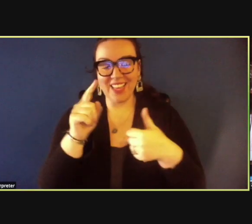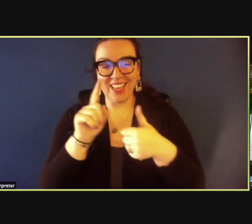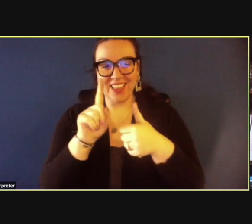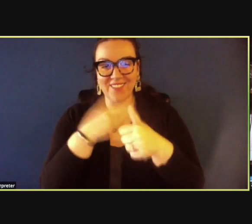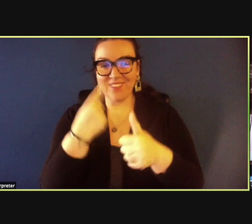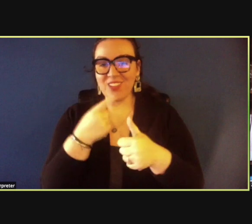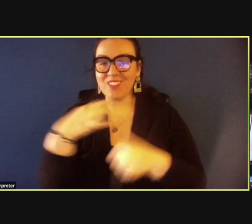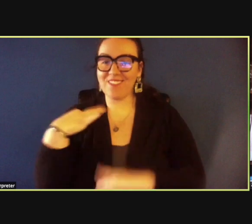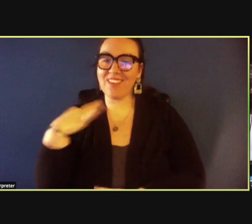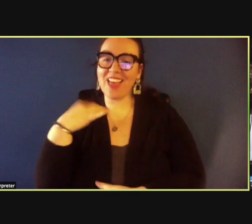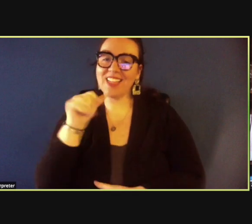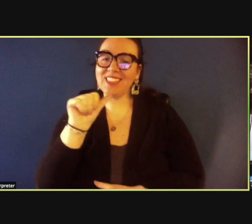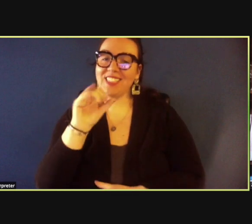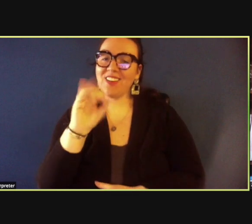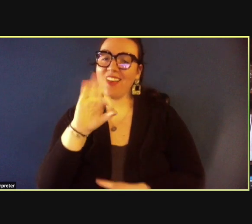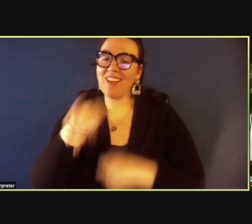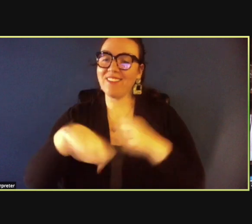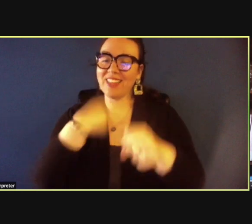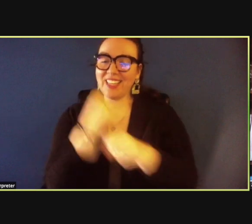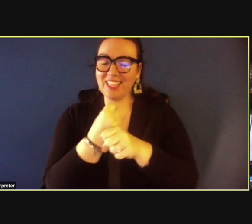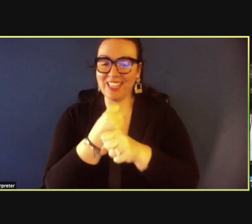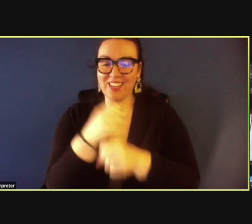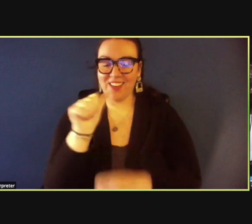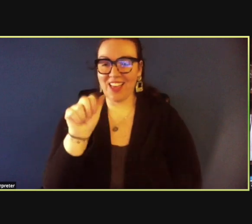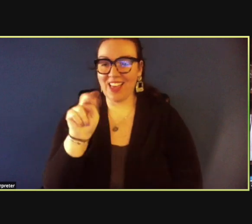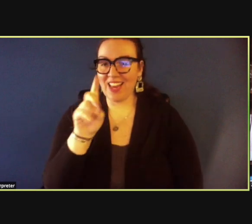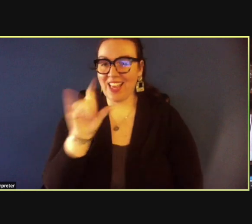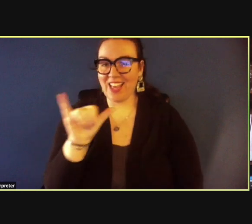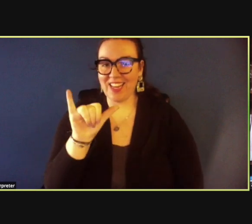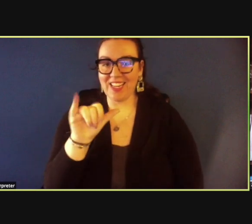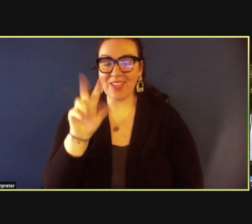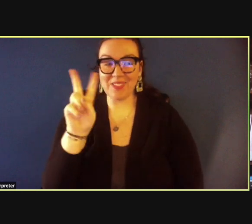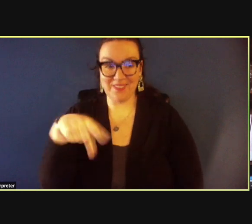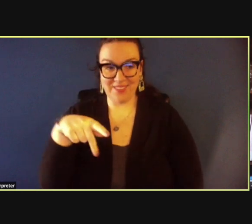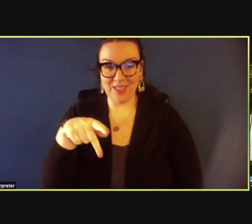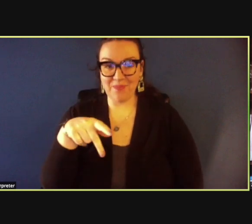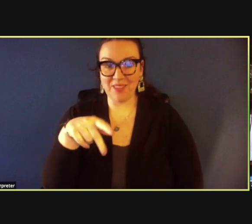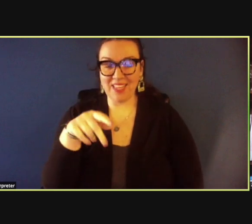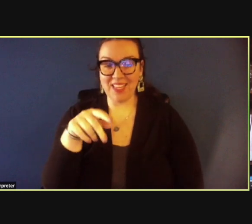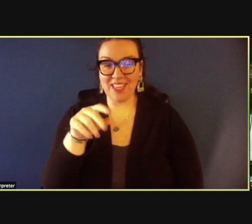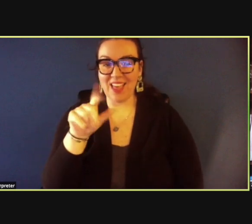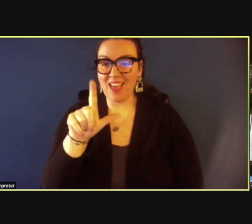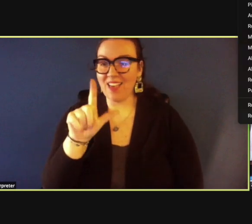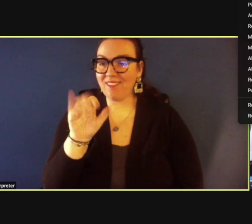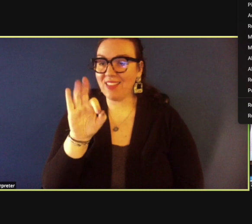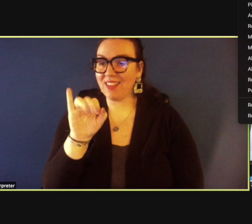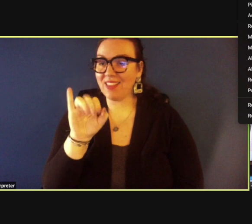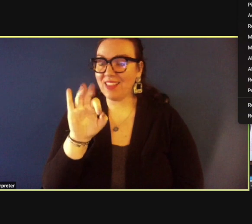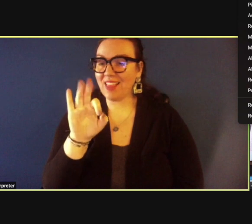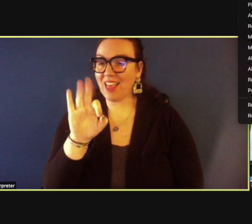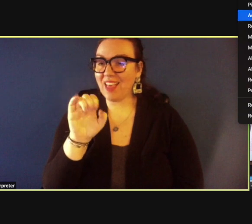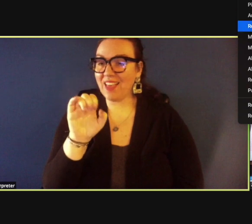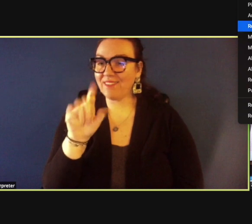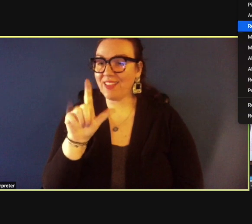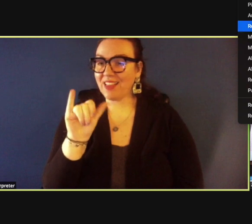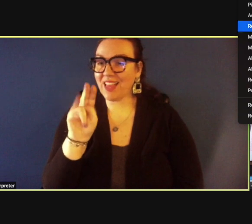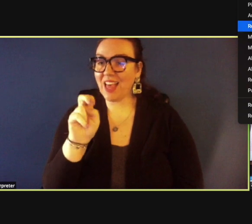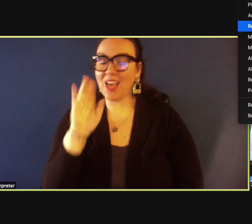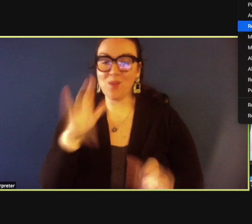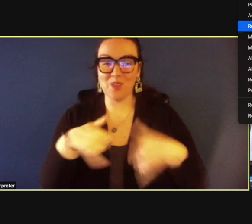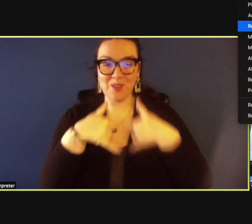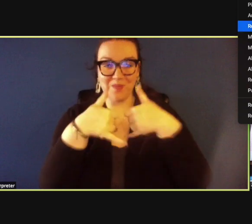and andy hackett who's the vice president of lifeline is going to give that award so let me